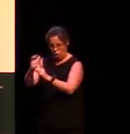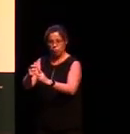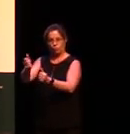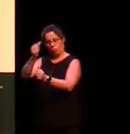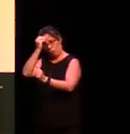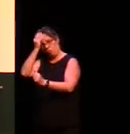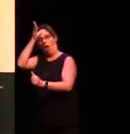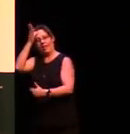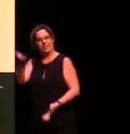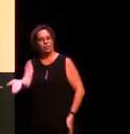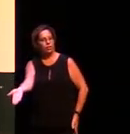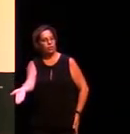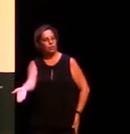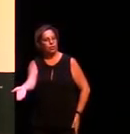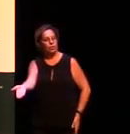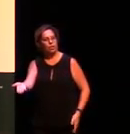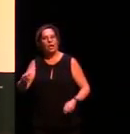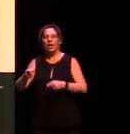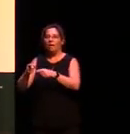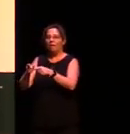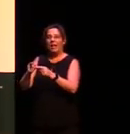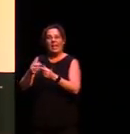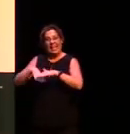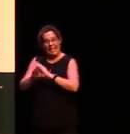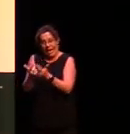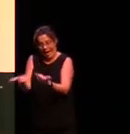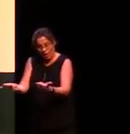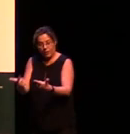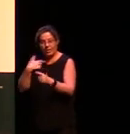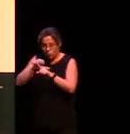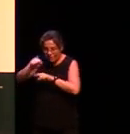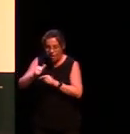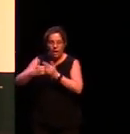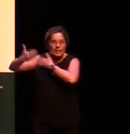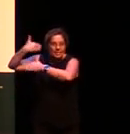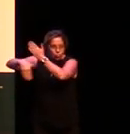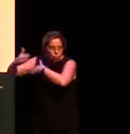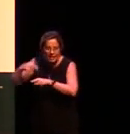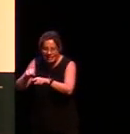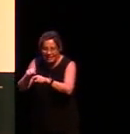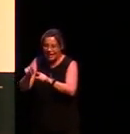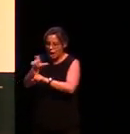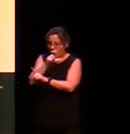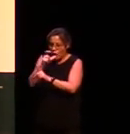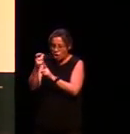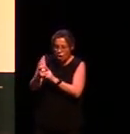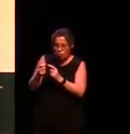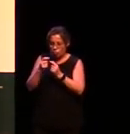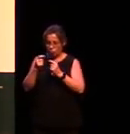language that knowledge about history and stories and cultural heritage gets encoded